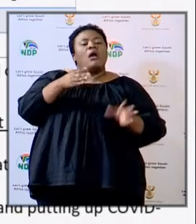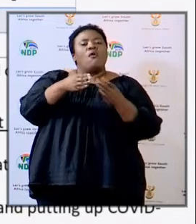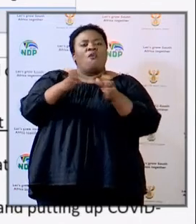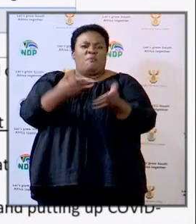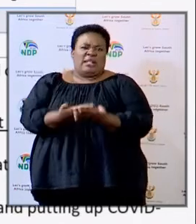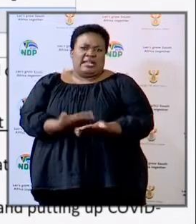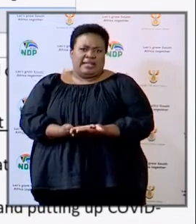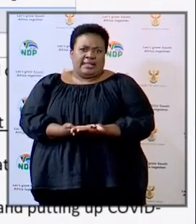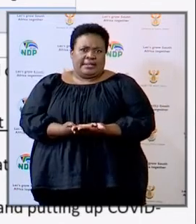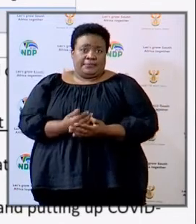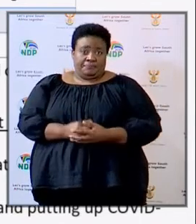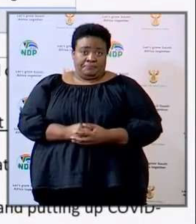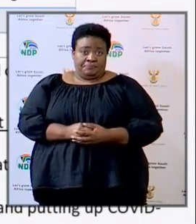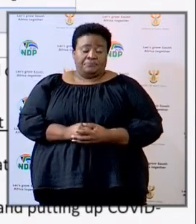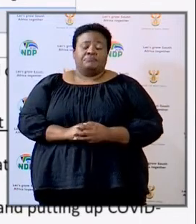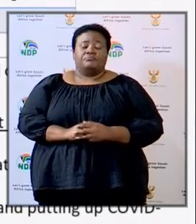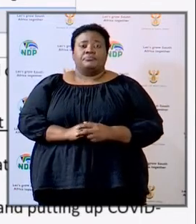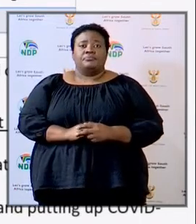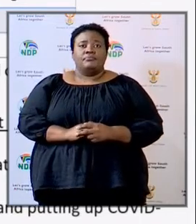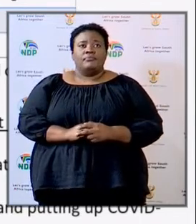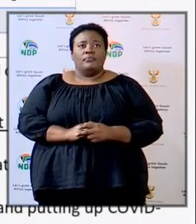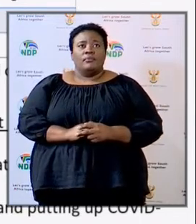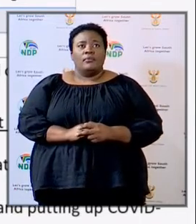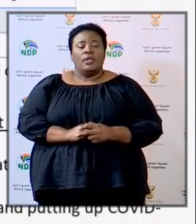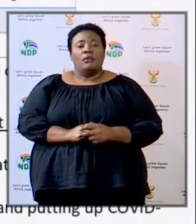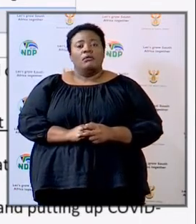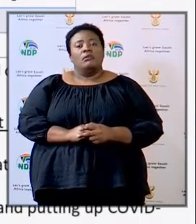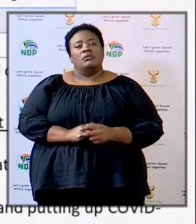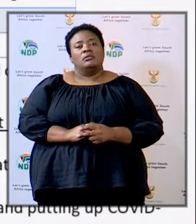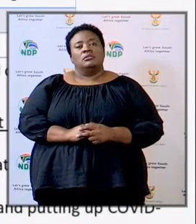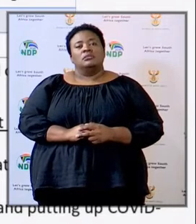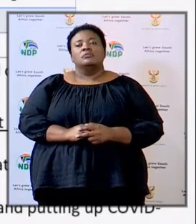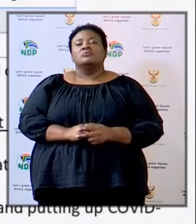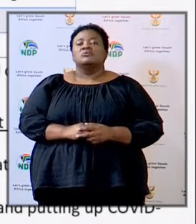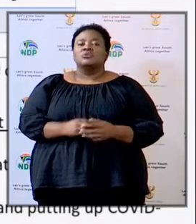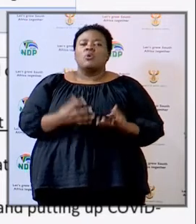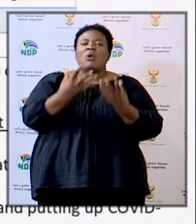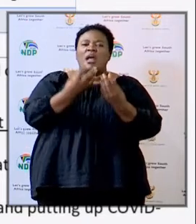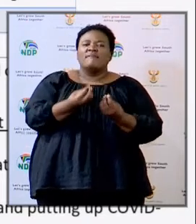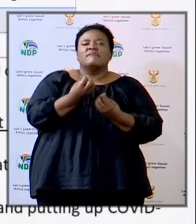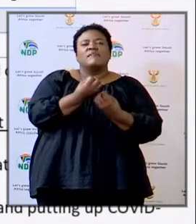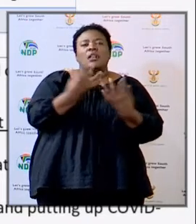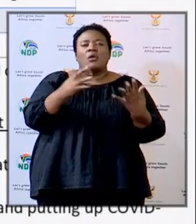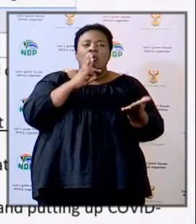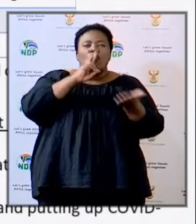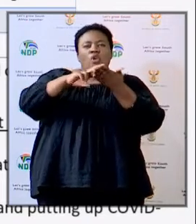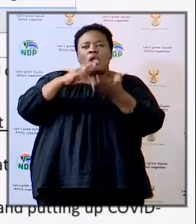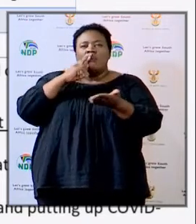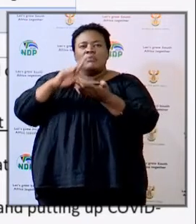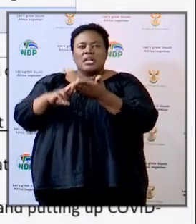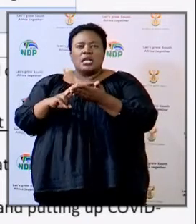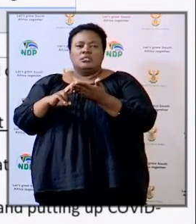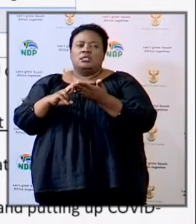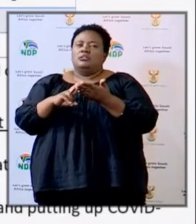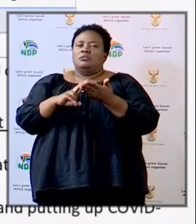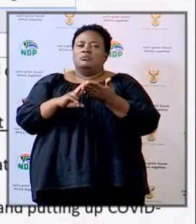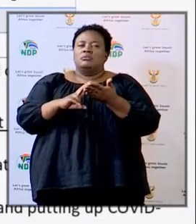we had most, a lot of recommendations to make, you know, to,